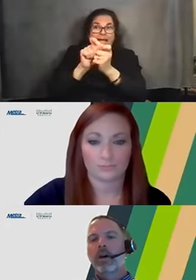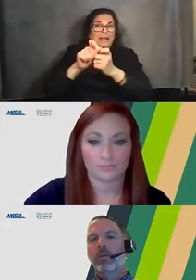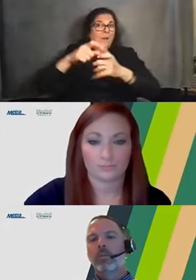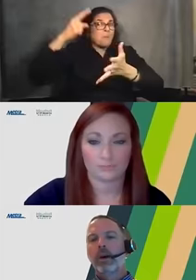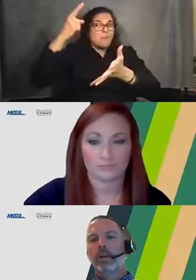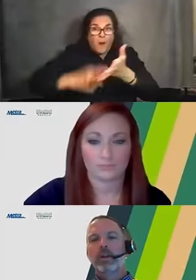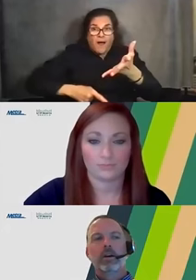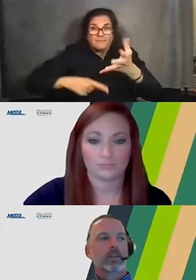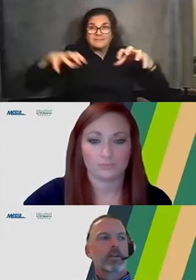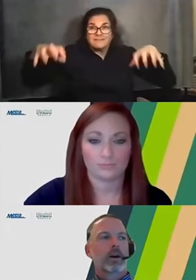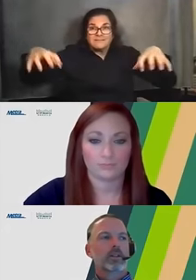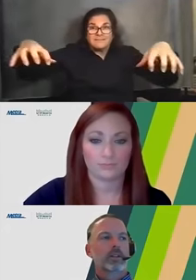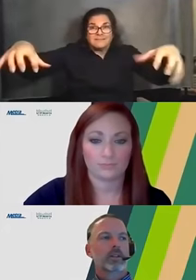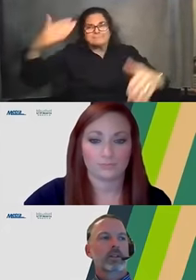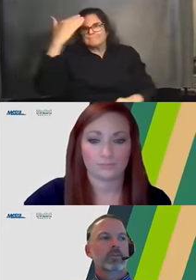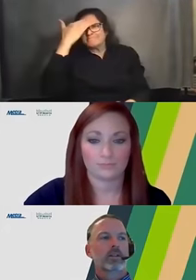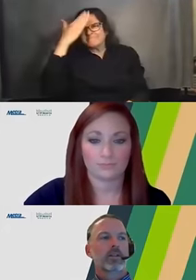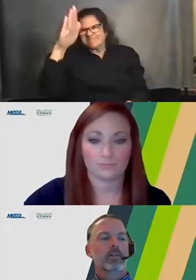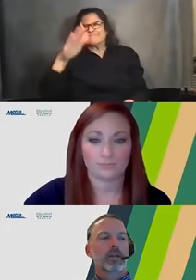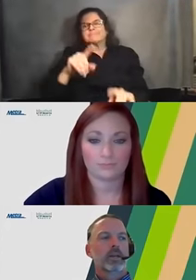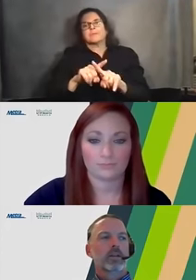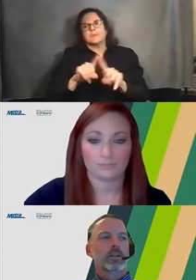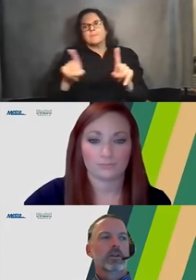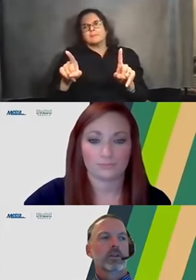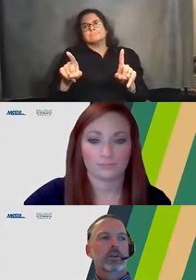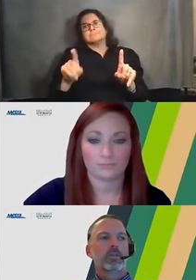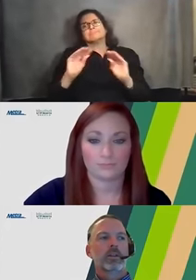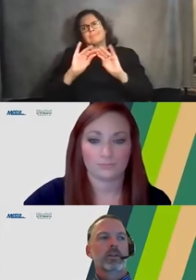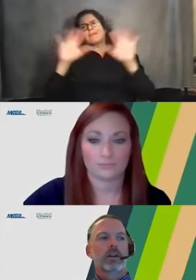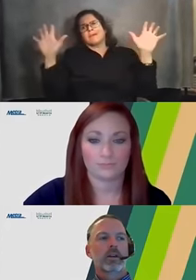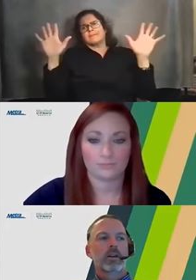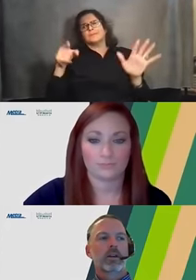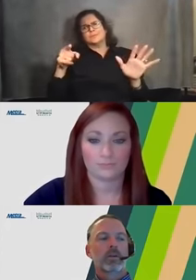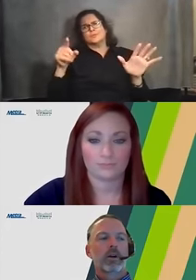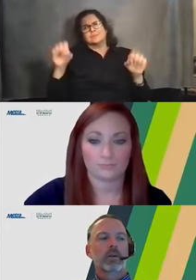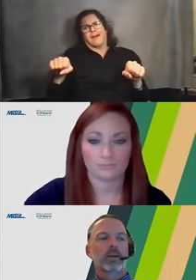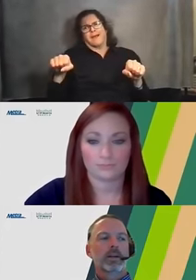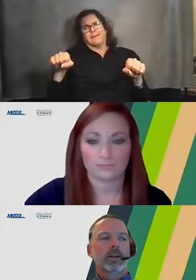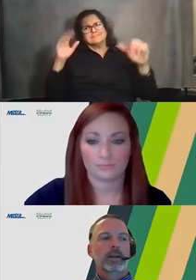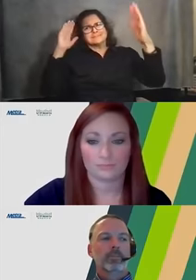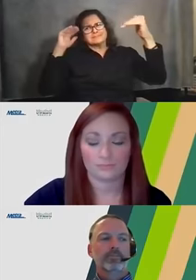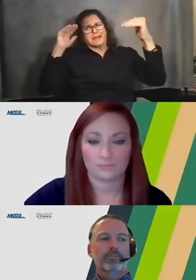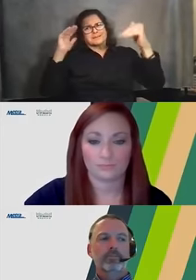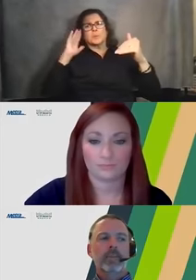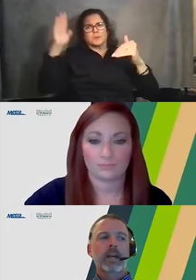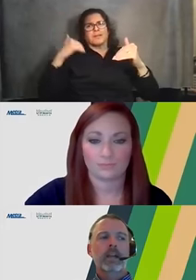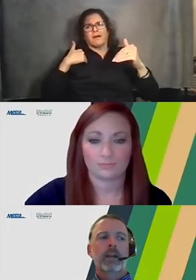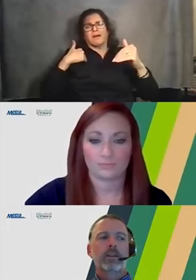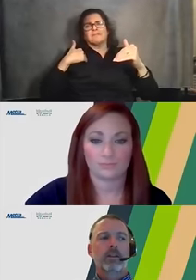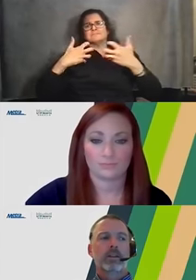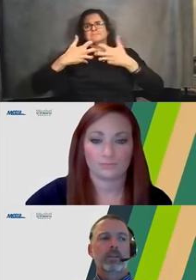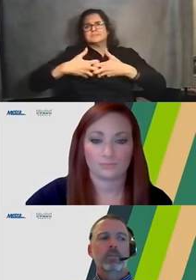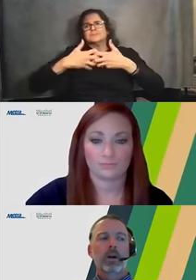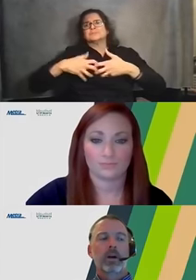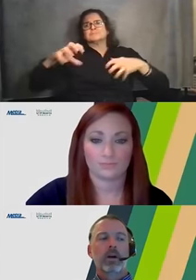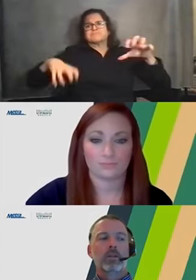but you know, obviously you can expect some construction equipment in the area as well. And again,